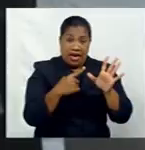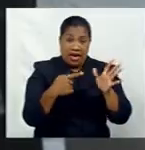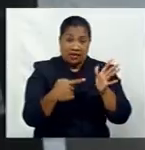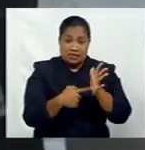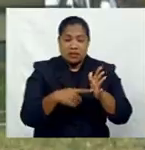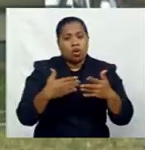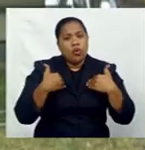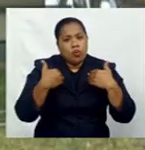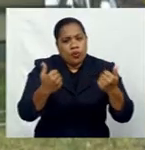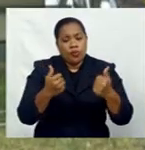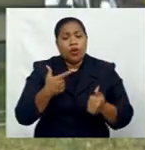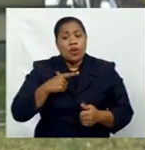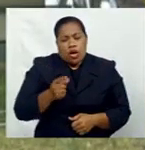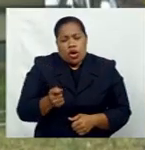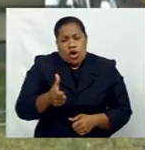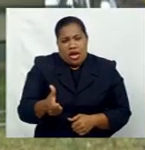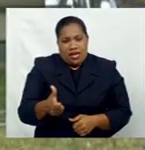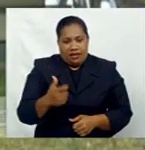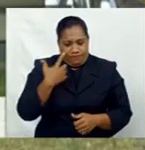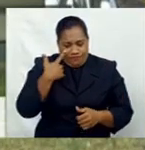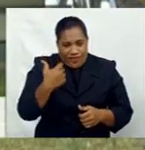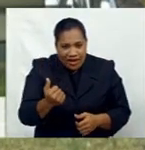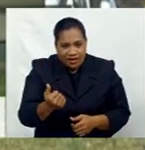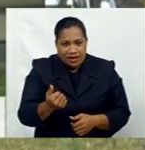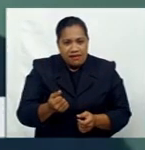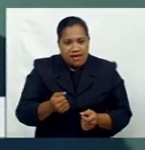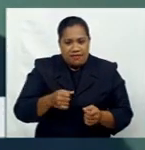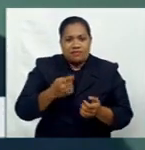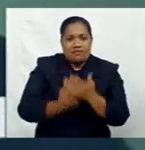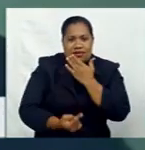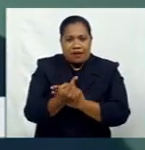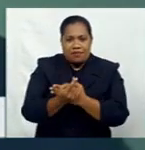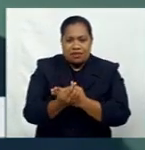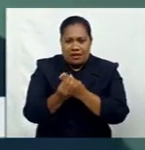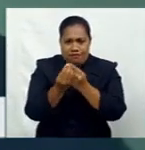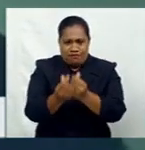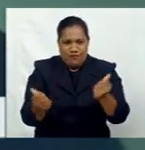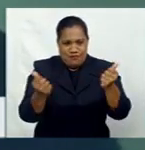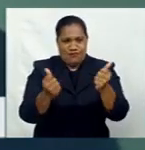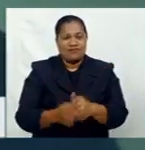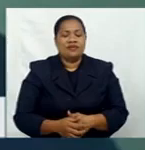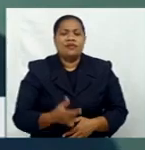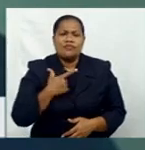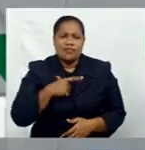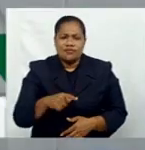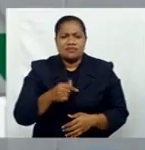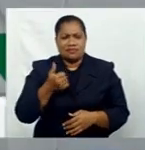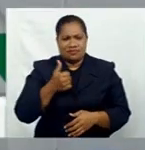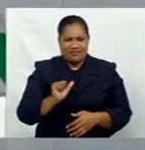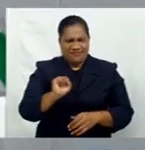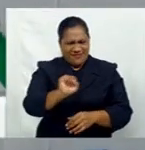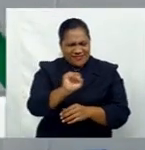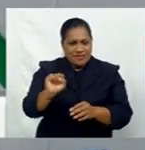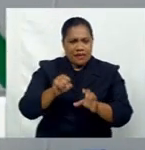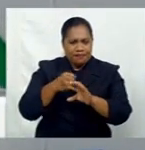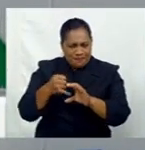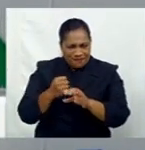to early identification and treatment. What we do, we came up with something like a scoring system. It